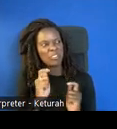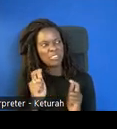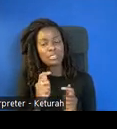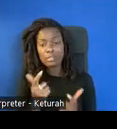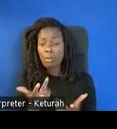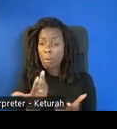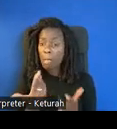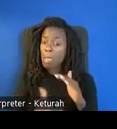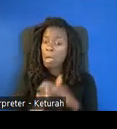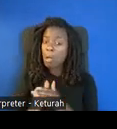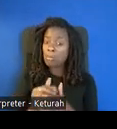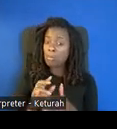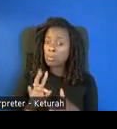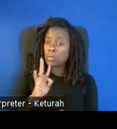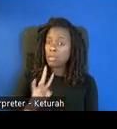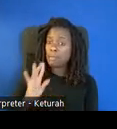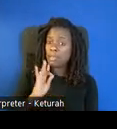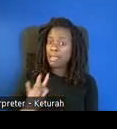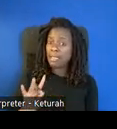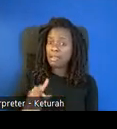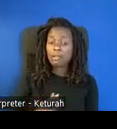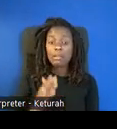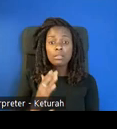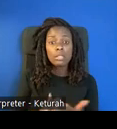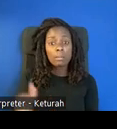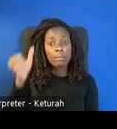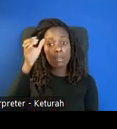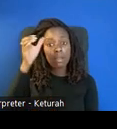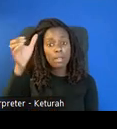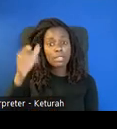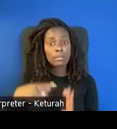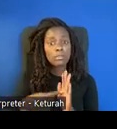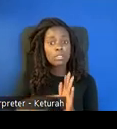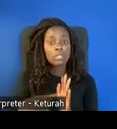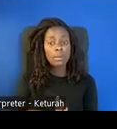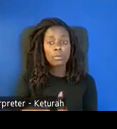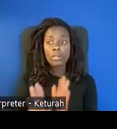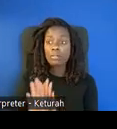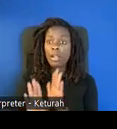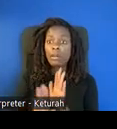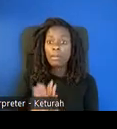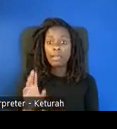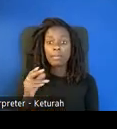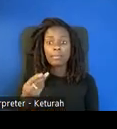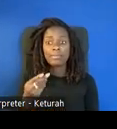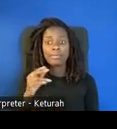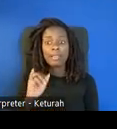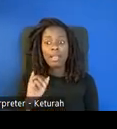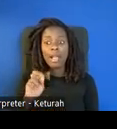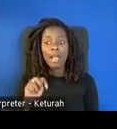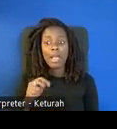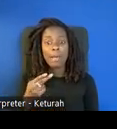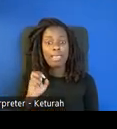seven, maybe even eight. And some of the concepts like one of them is on developing a hypothesis. So some of them are a little bit higher